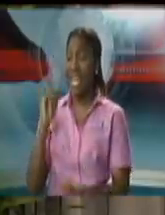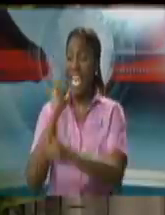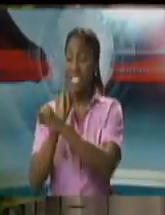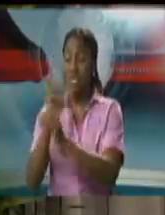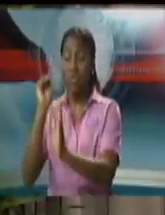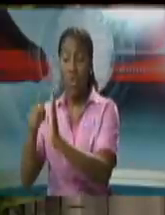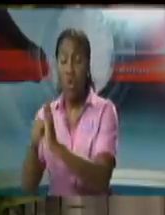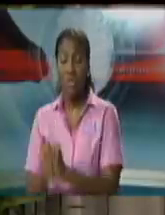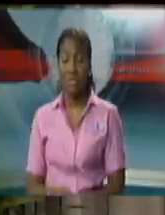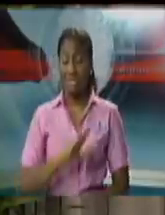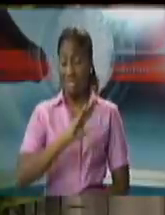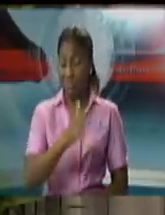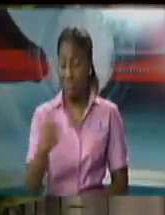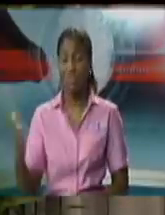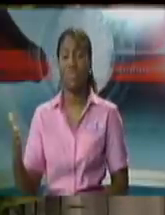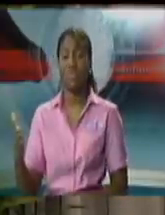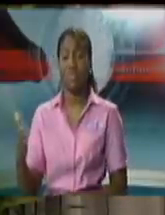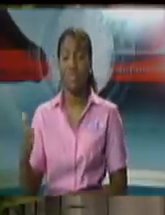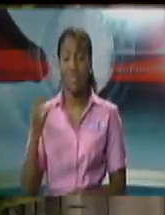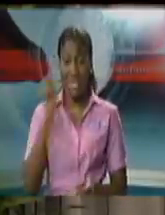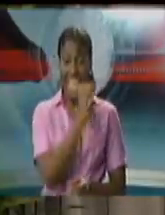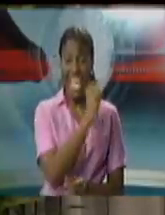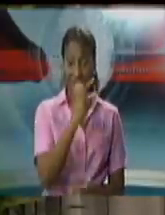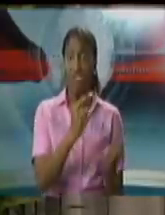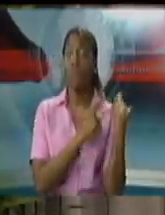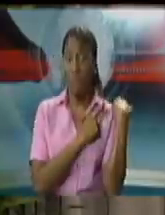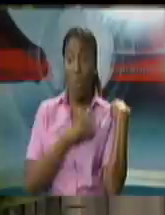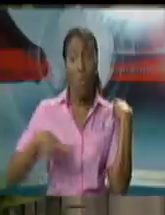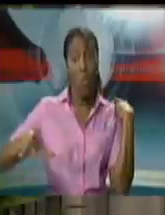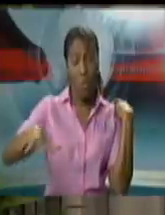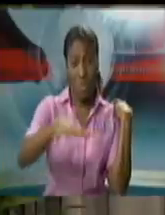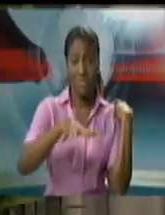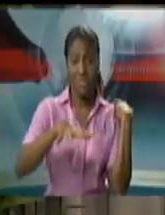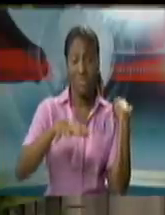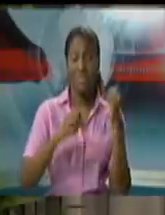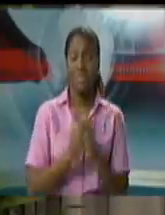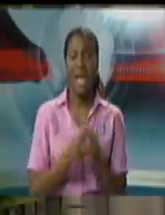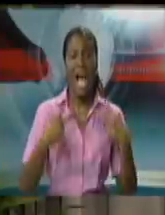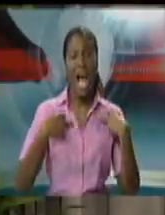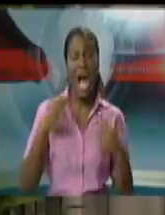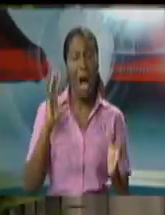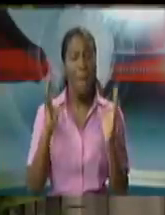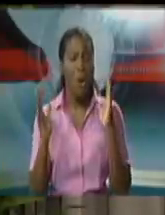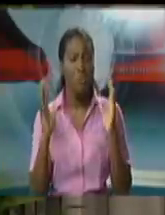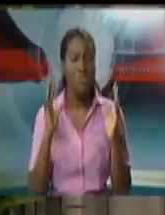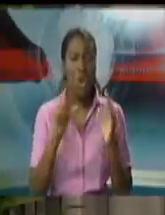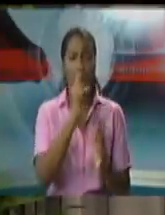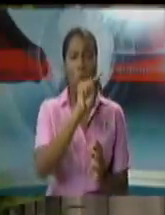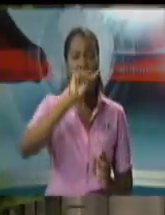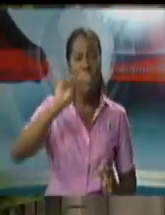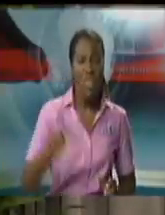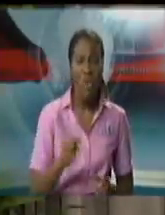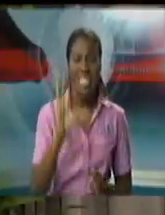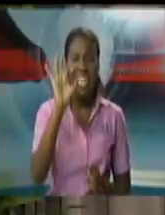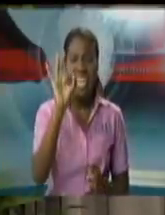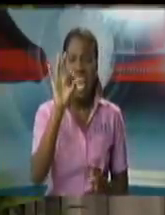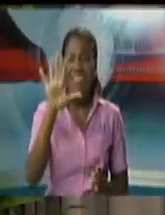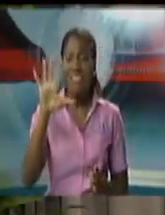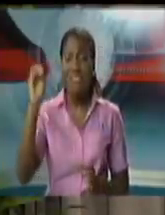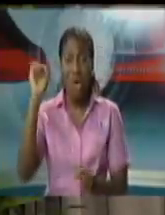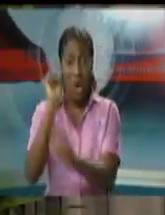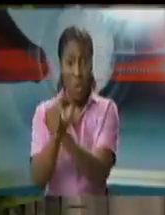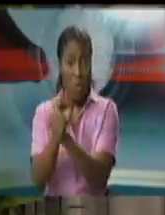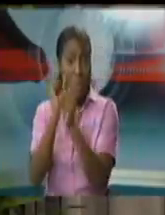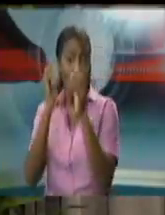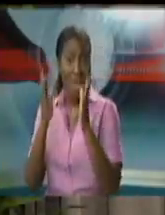the tribunals, etc. And importantly, we have roughly about 1,950 employees. So